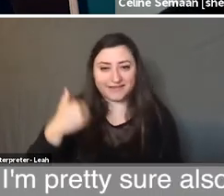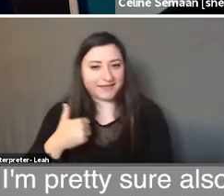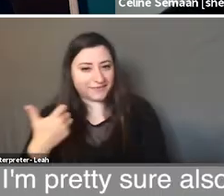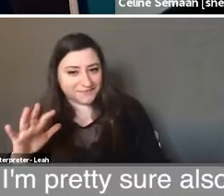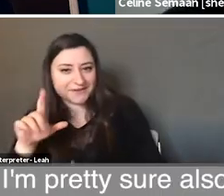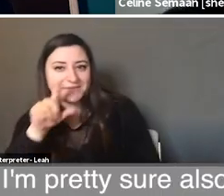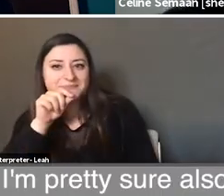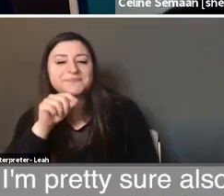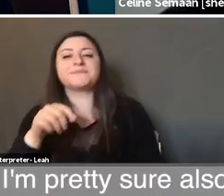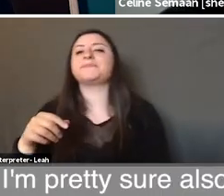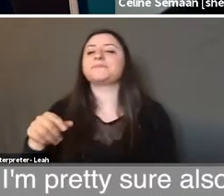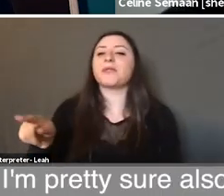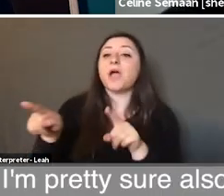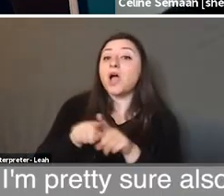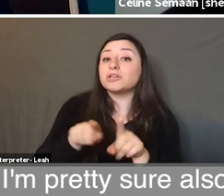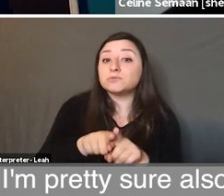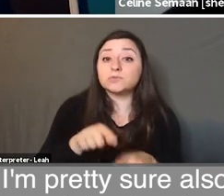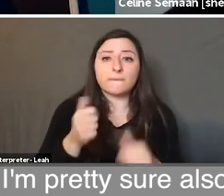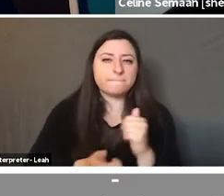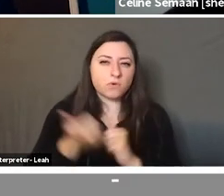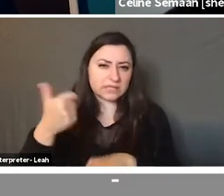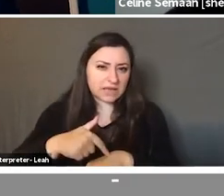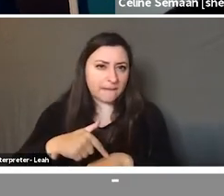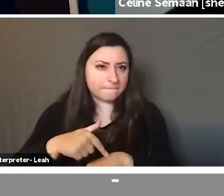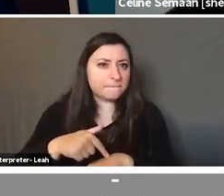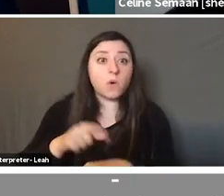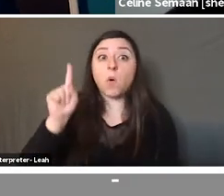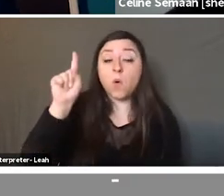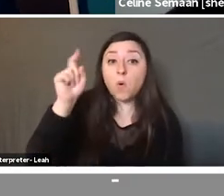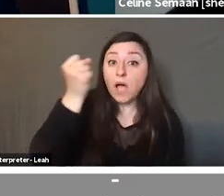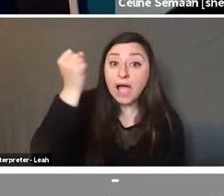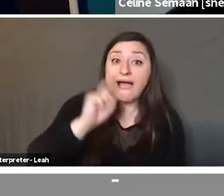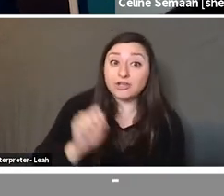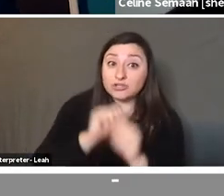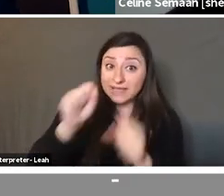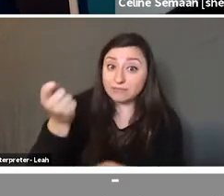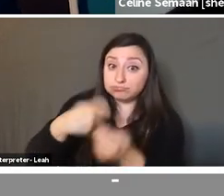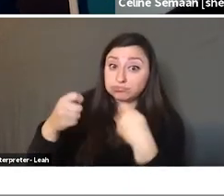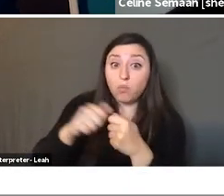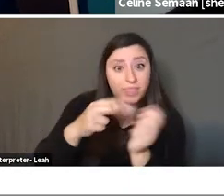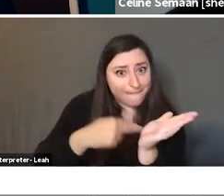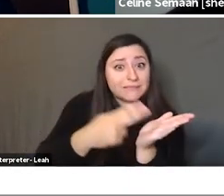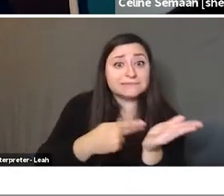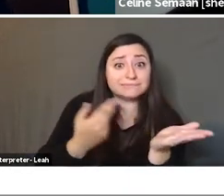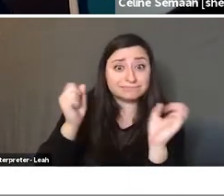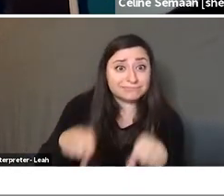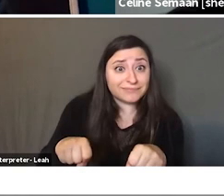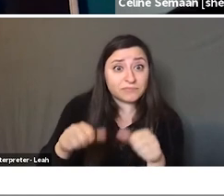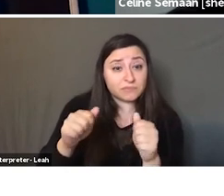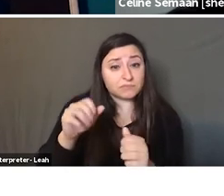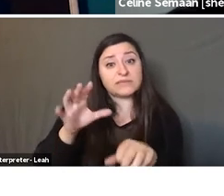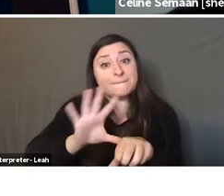I'm pretty sure also most of the time it was actually you can substitute with hummus. It goes well with